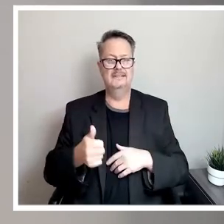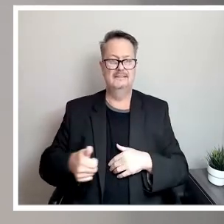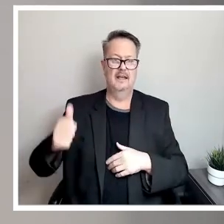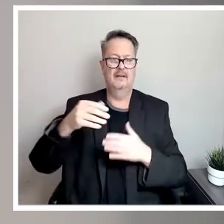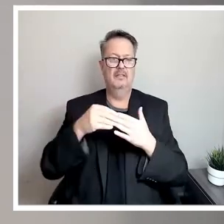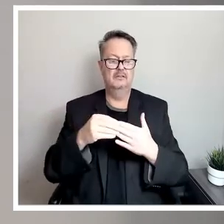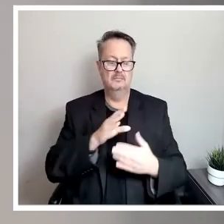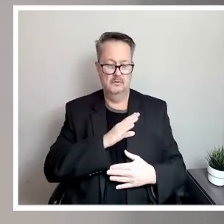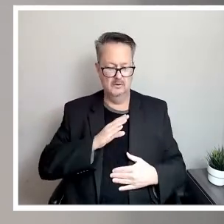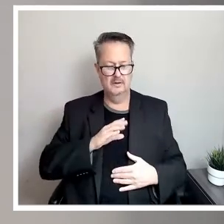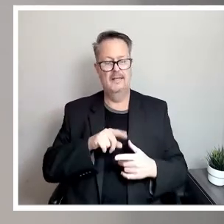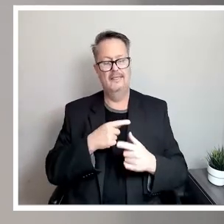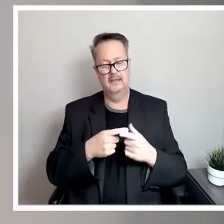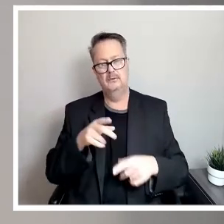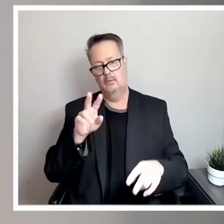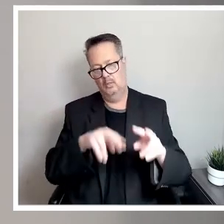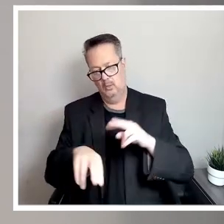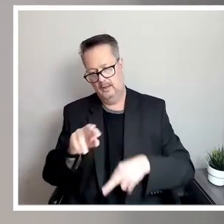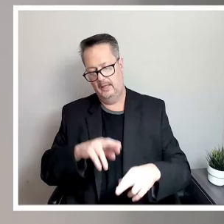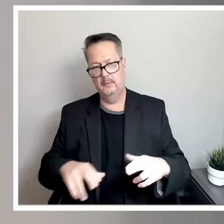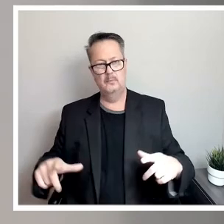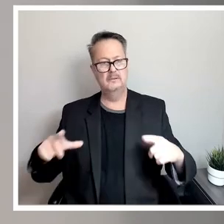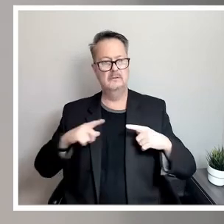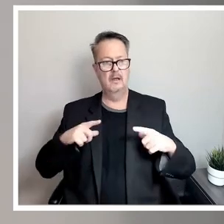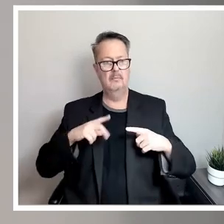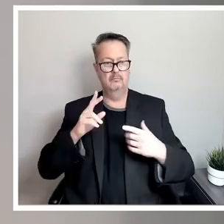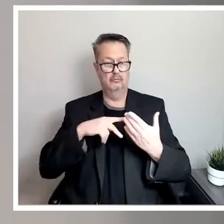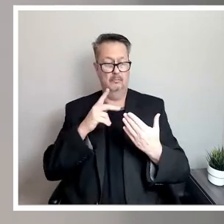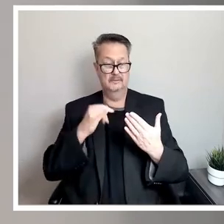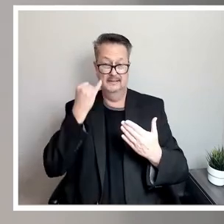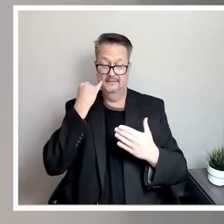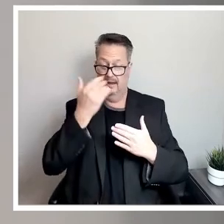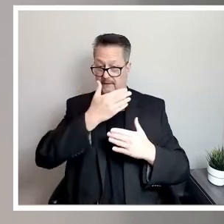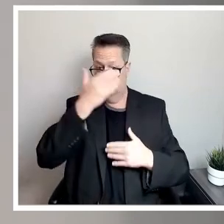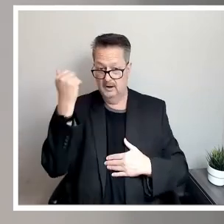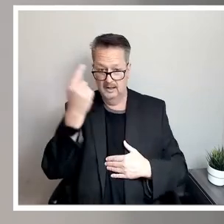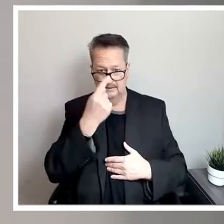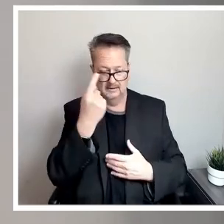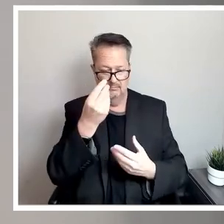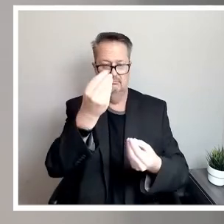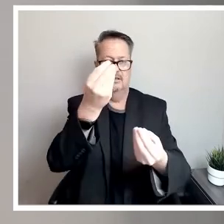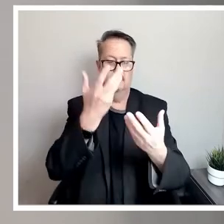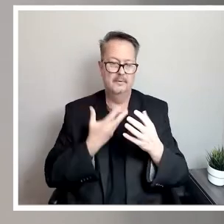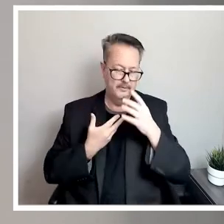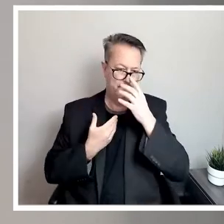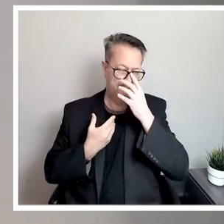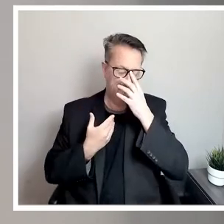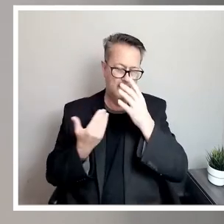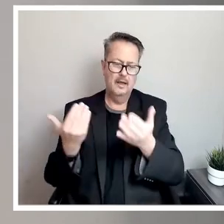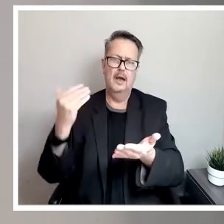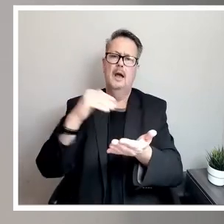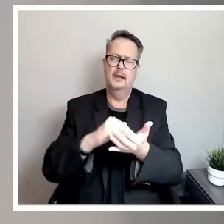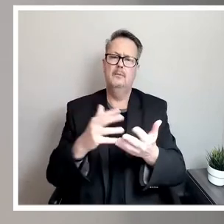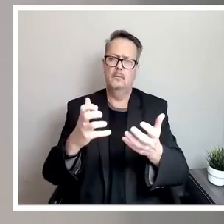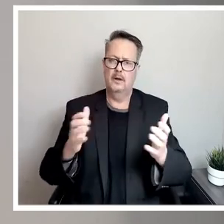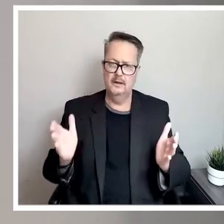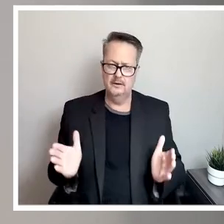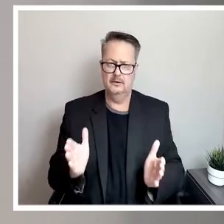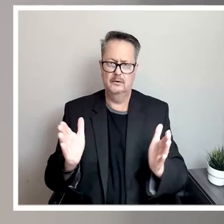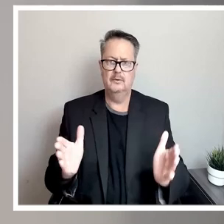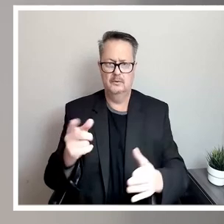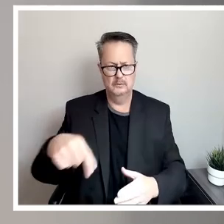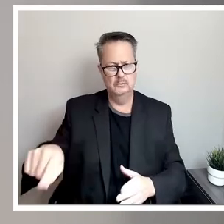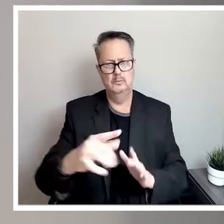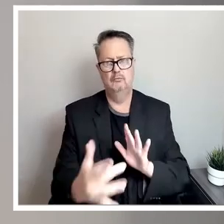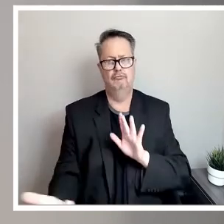look at the retirement program. So if I forgot any thoughts, you know, again, let us know. And again, we want to encourage you to reach out.